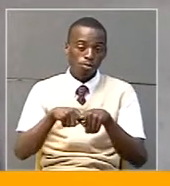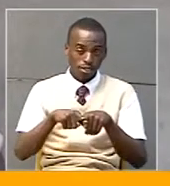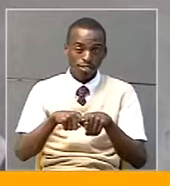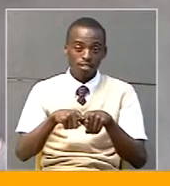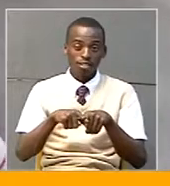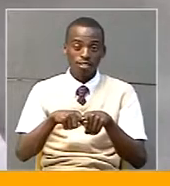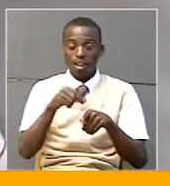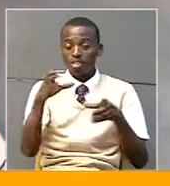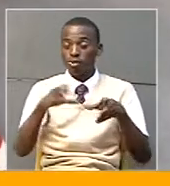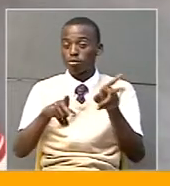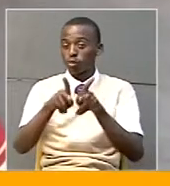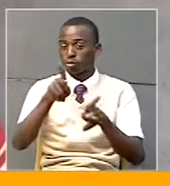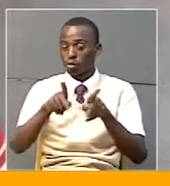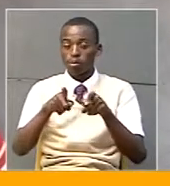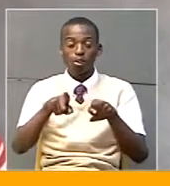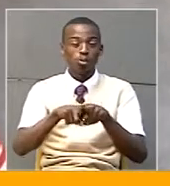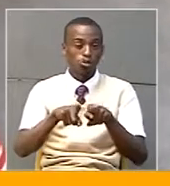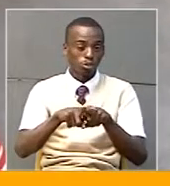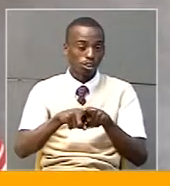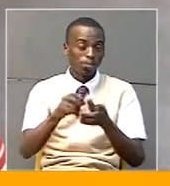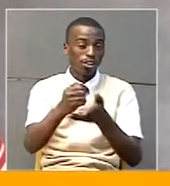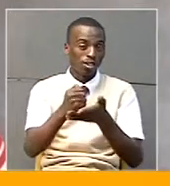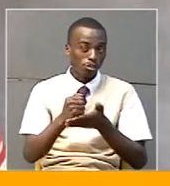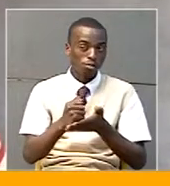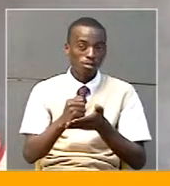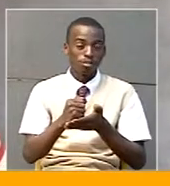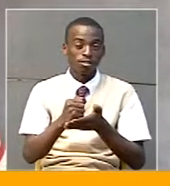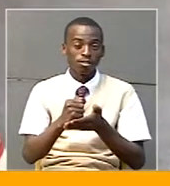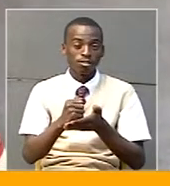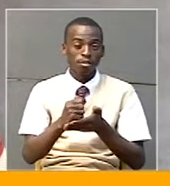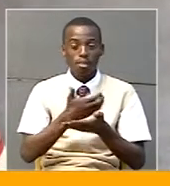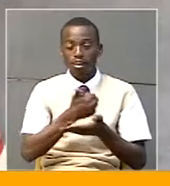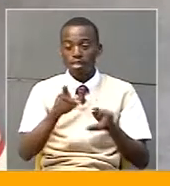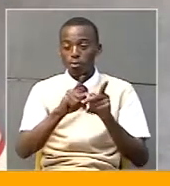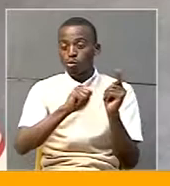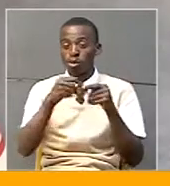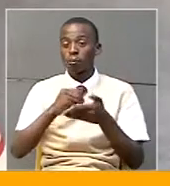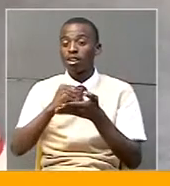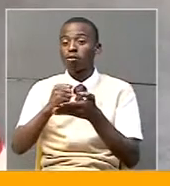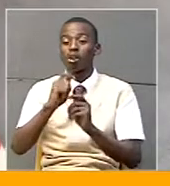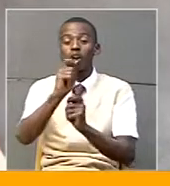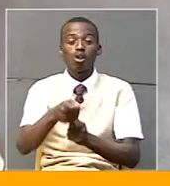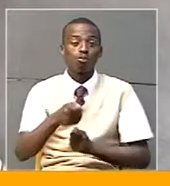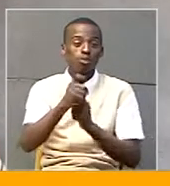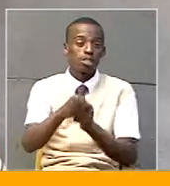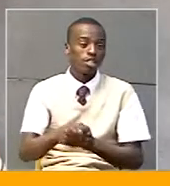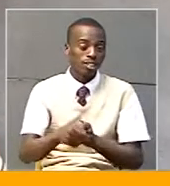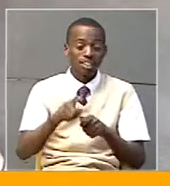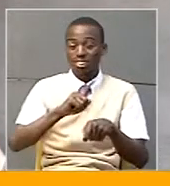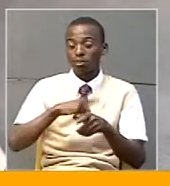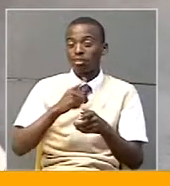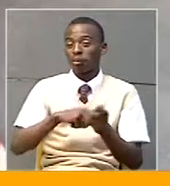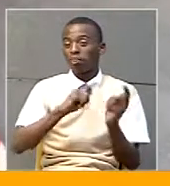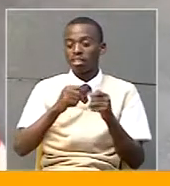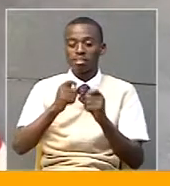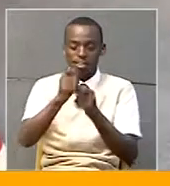to other groups of people. But also she has been helped, like have other people also come and help her to dig. There's a time when they came,